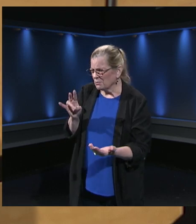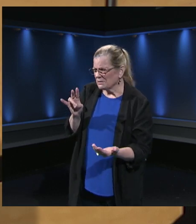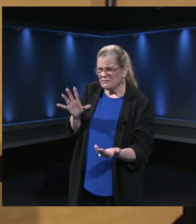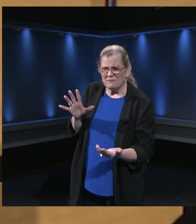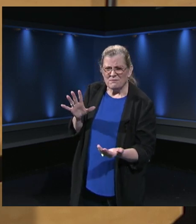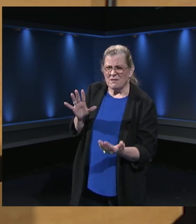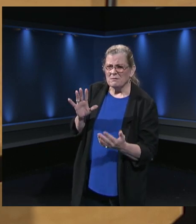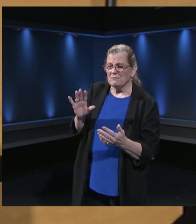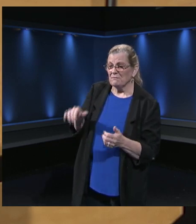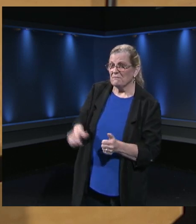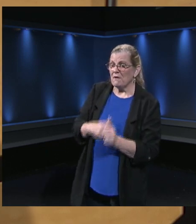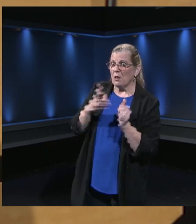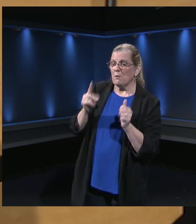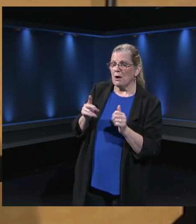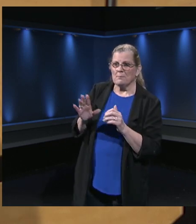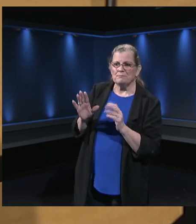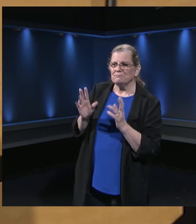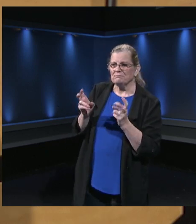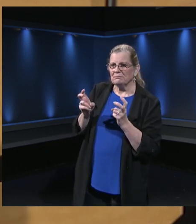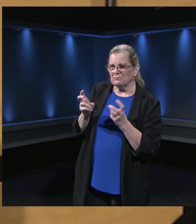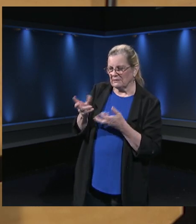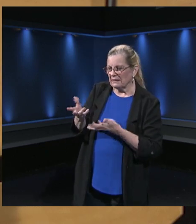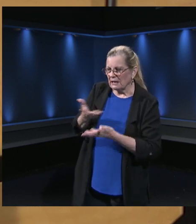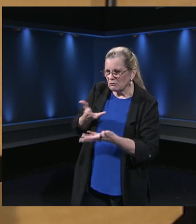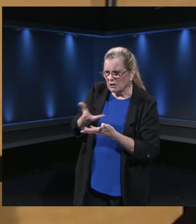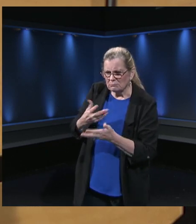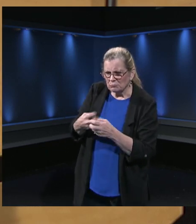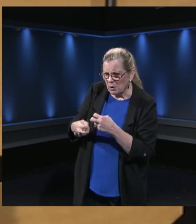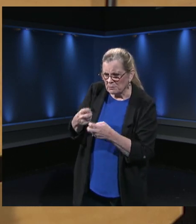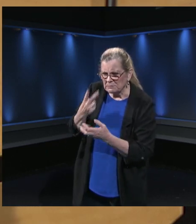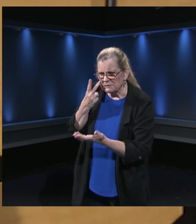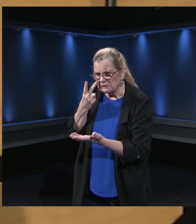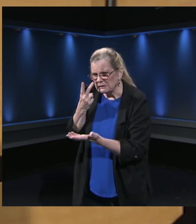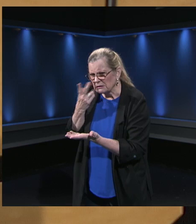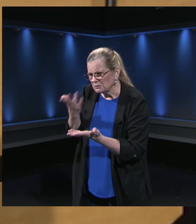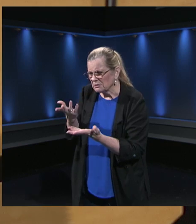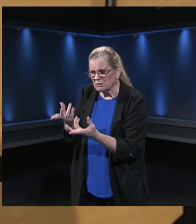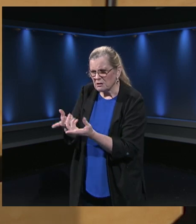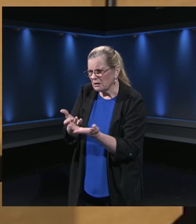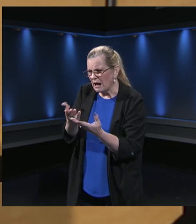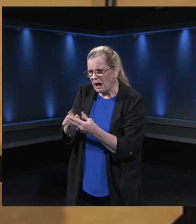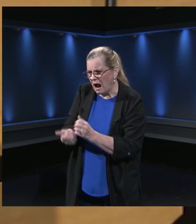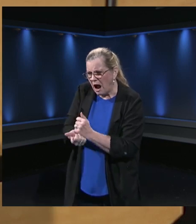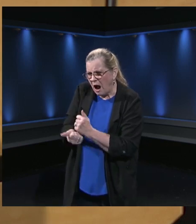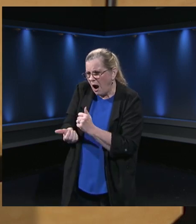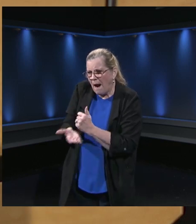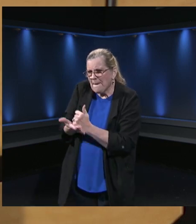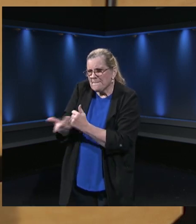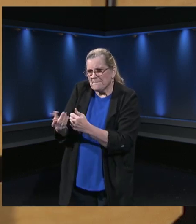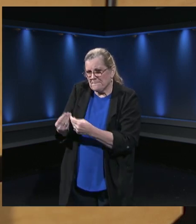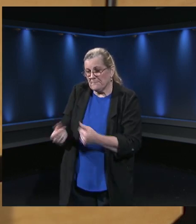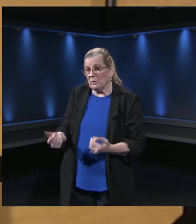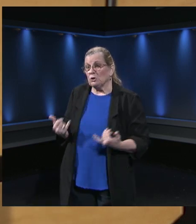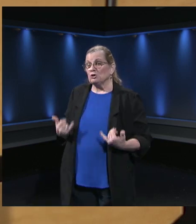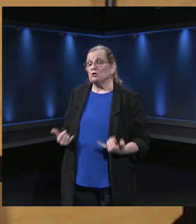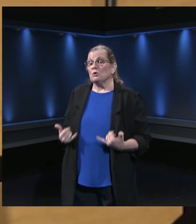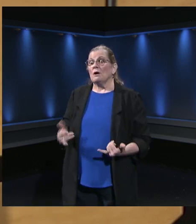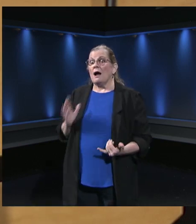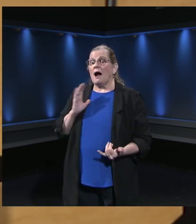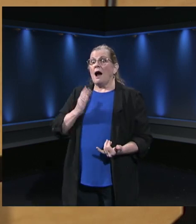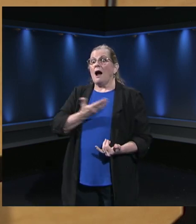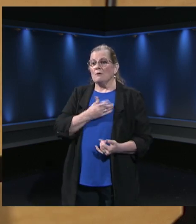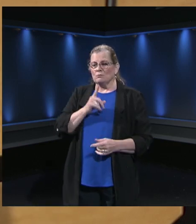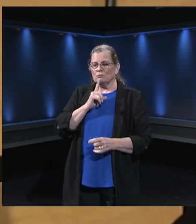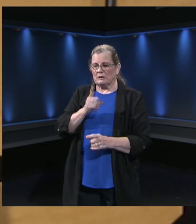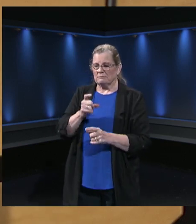we made as a result of that pre orientation. And then today we had our actual orientation and it was wonderful.